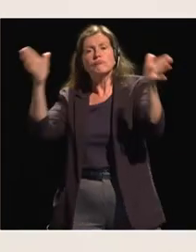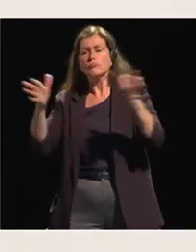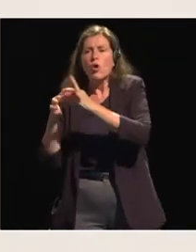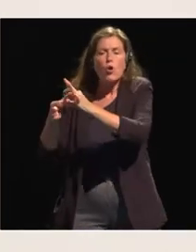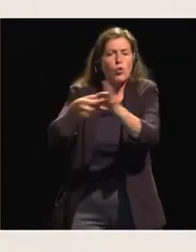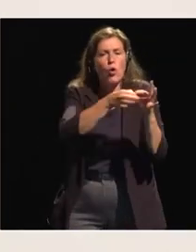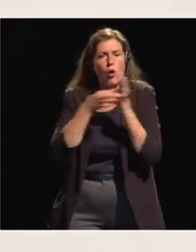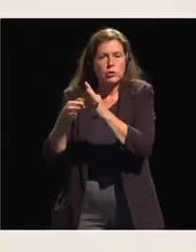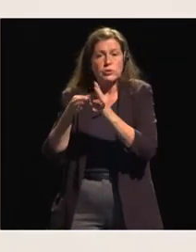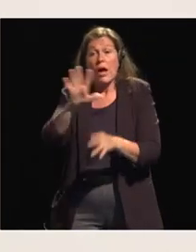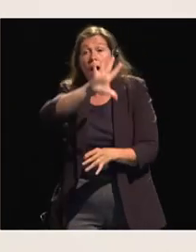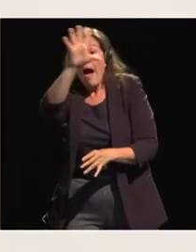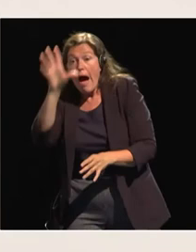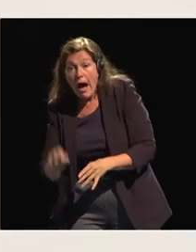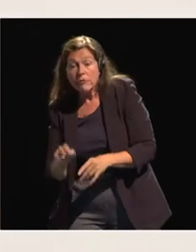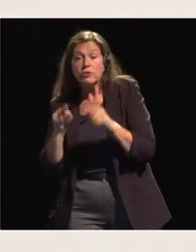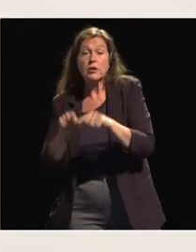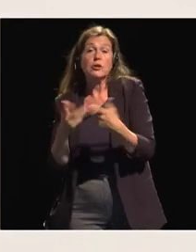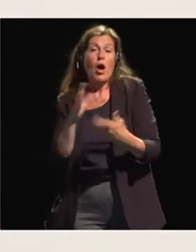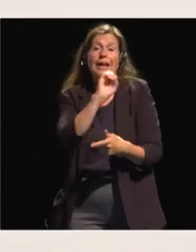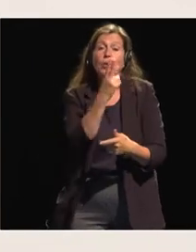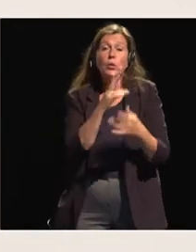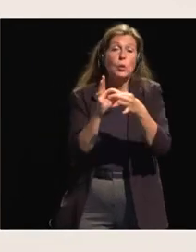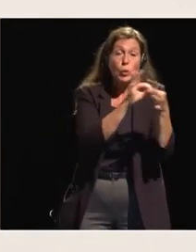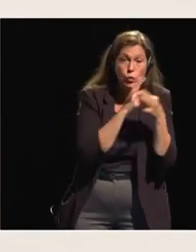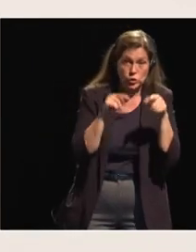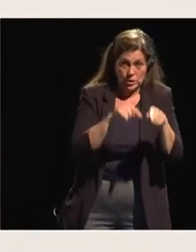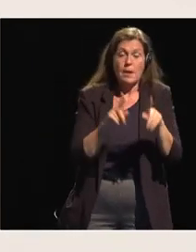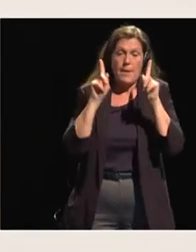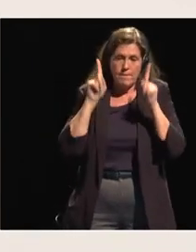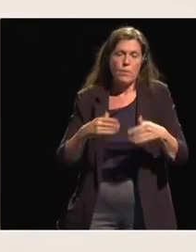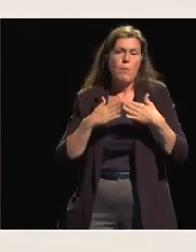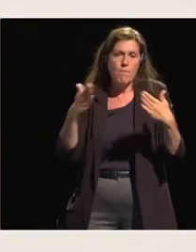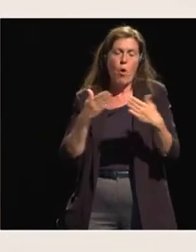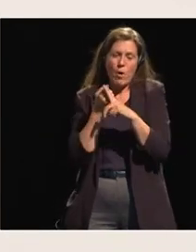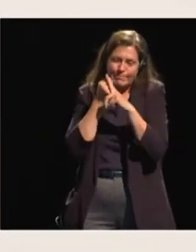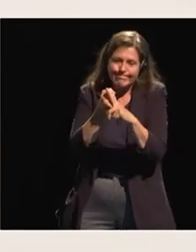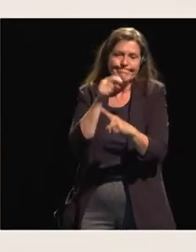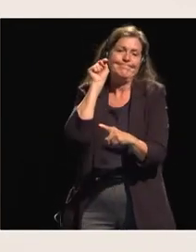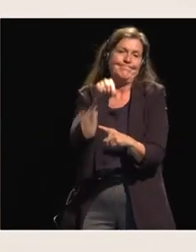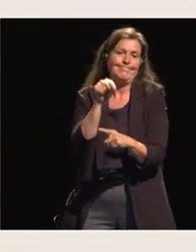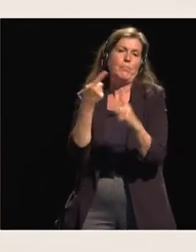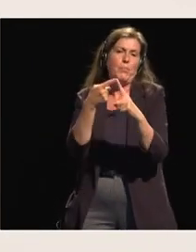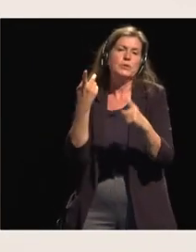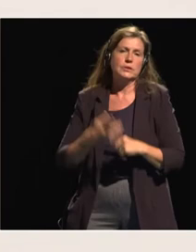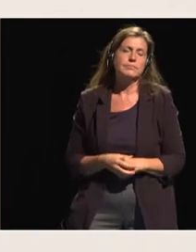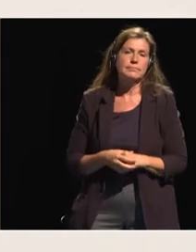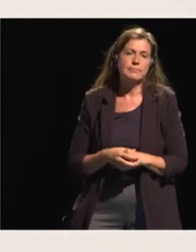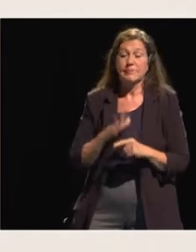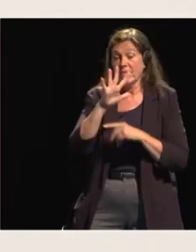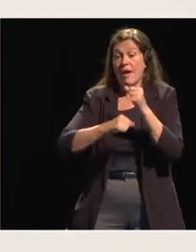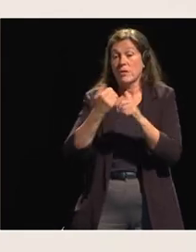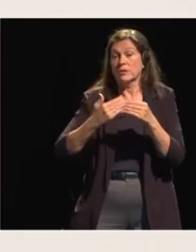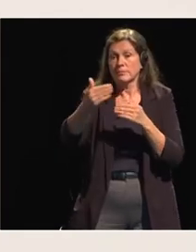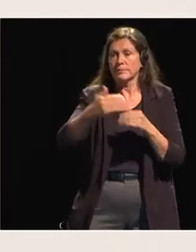between the african union and the european union there needs to be more emphasis on the next five years okay thank